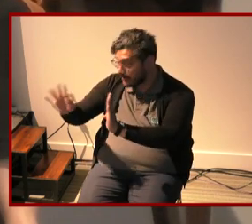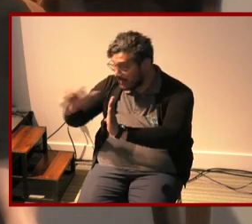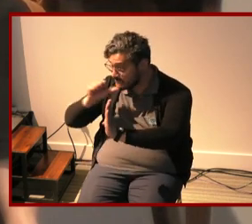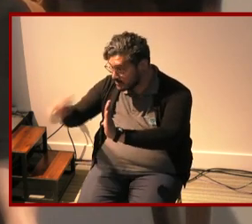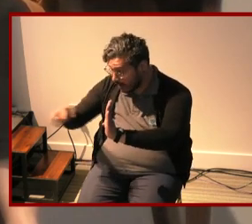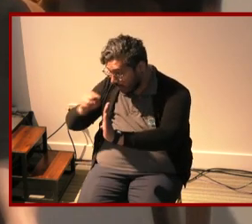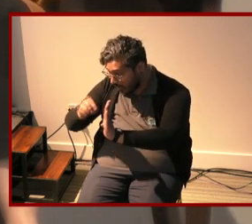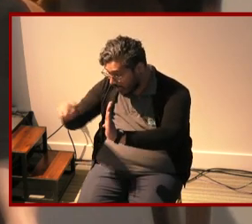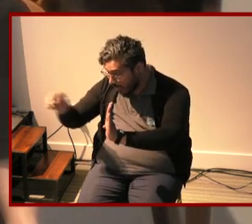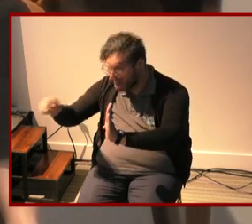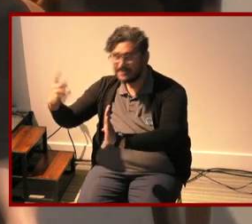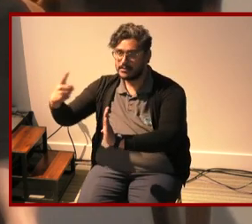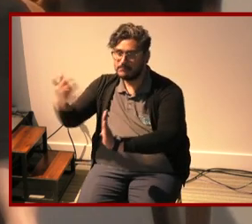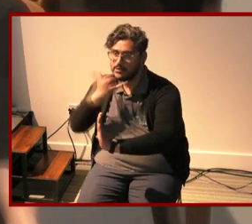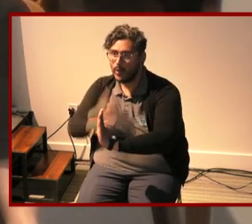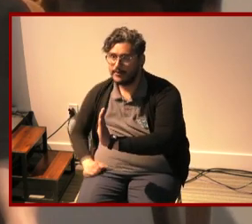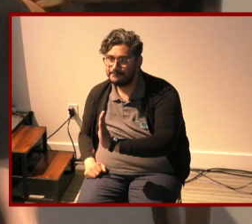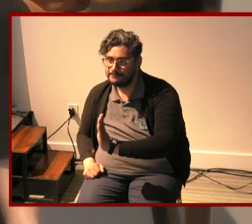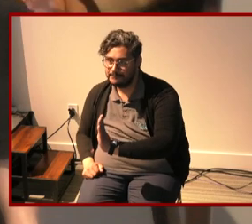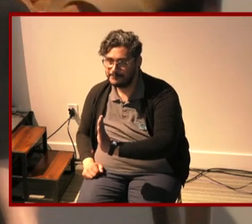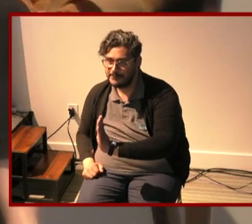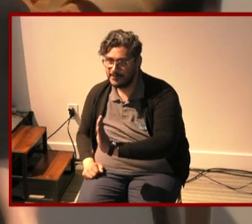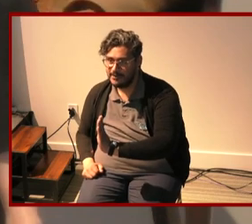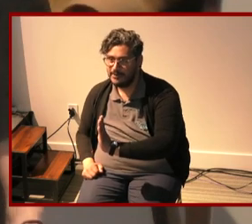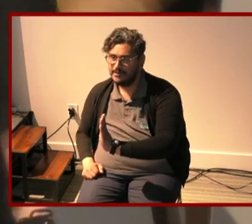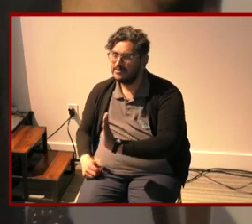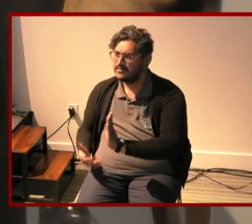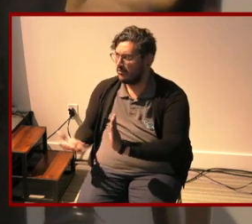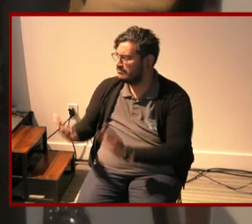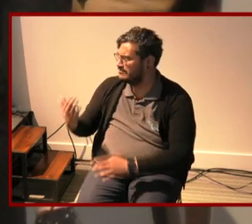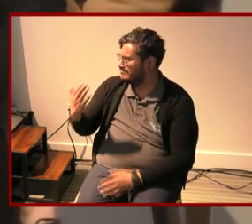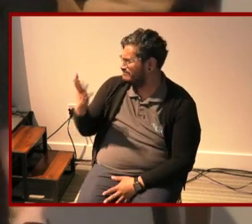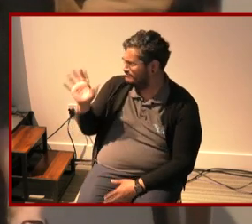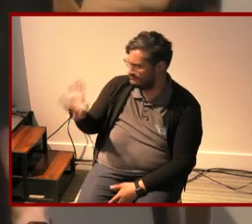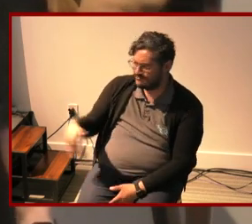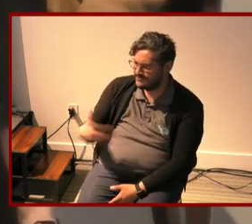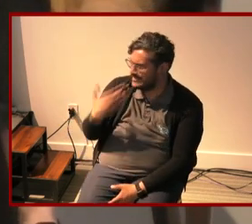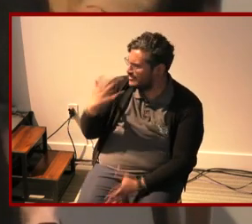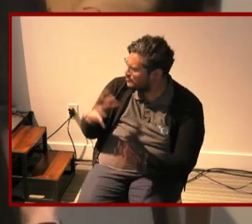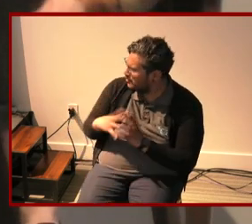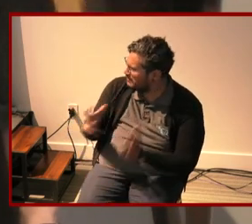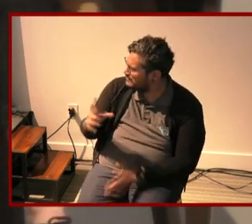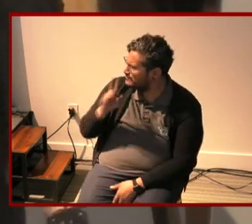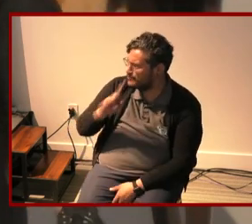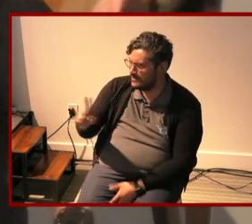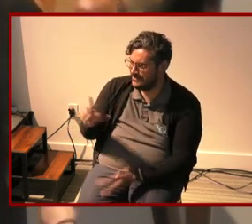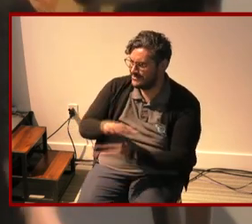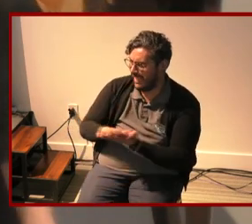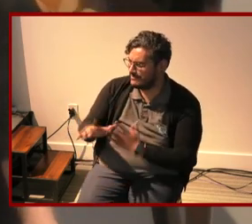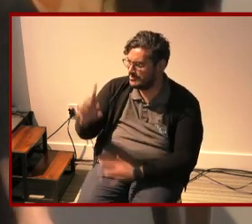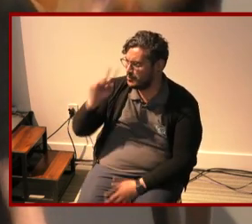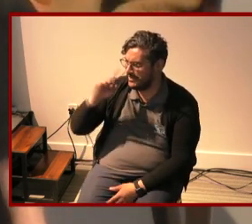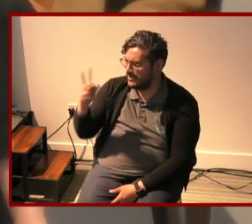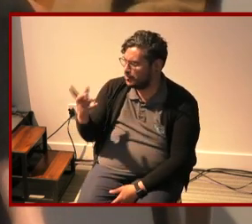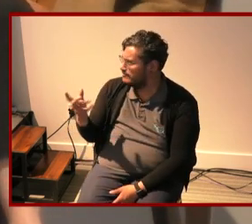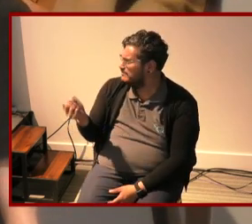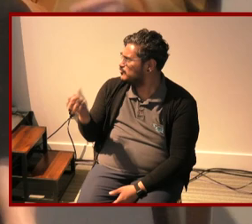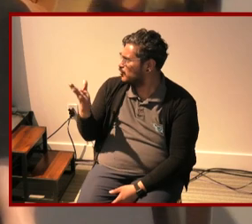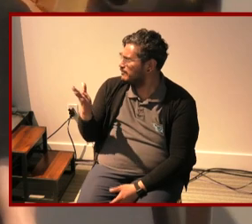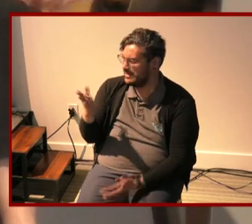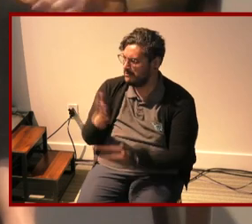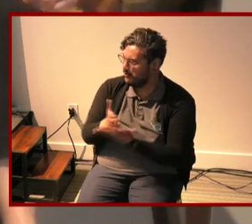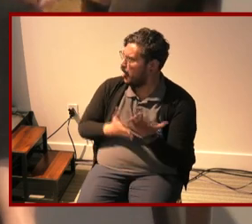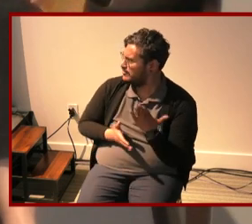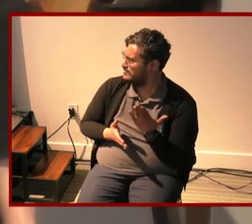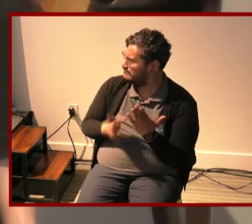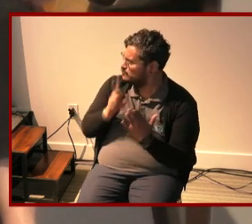afoot um so this passage which thank you so much it's so it's so nice to hear that so many pieces resonated